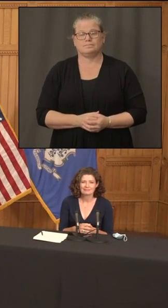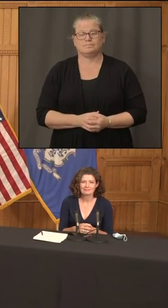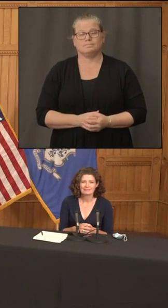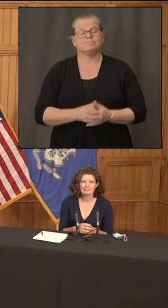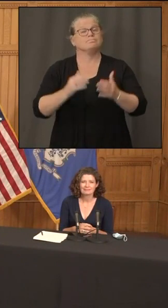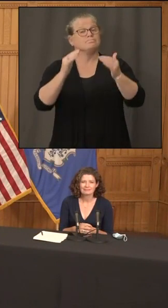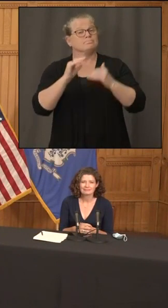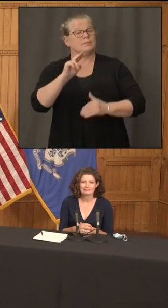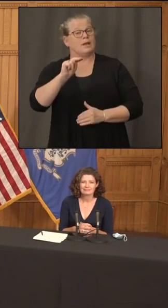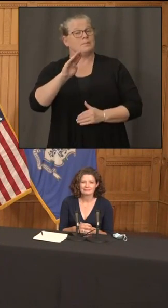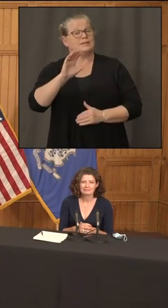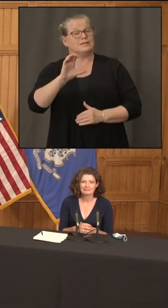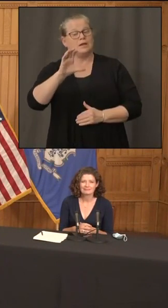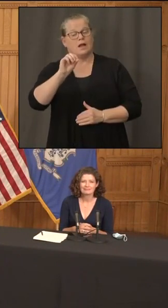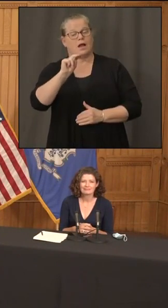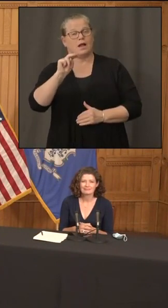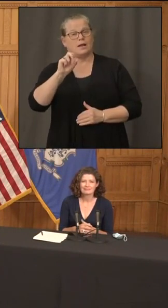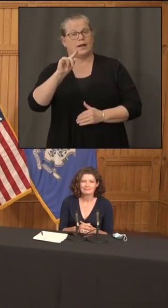nbc connecticut